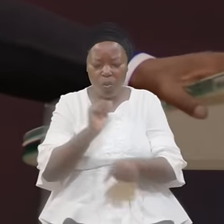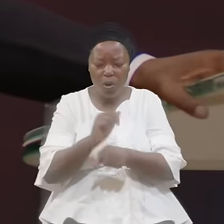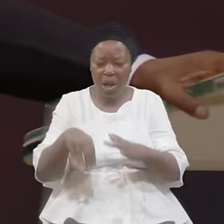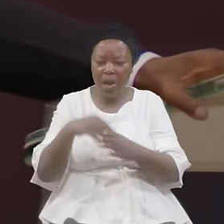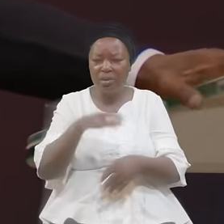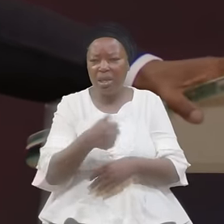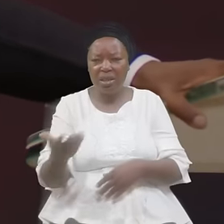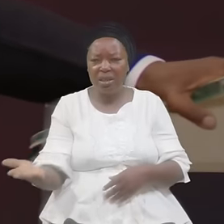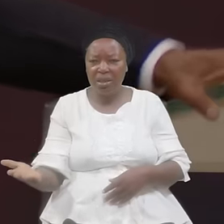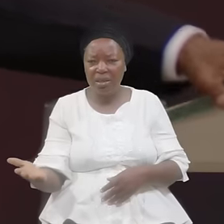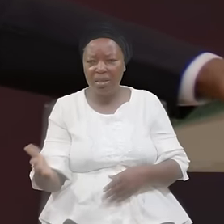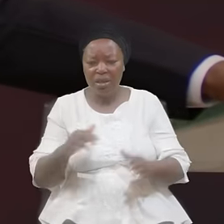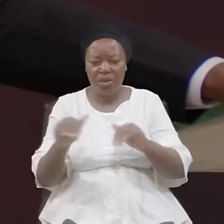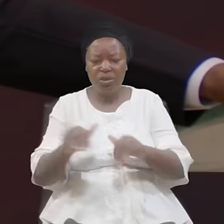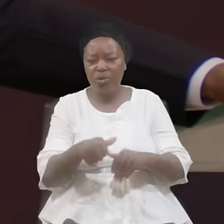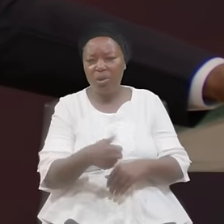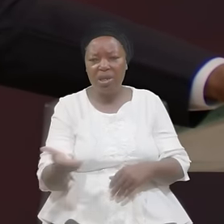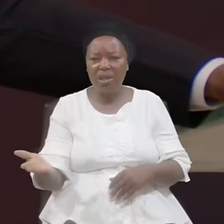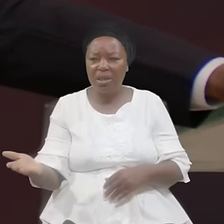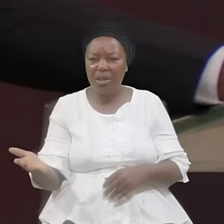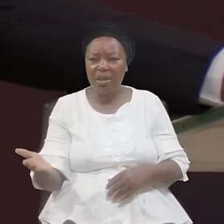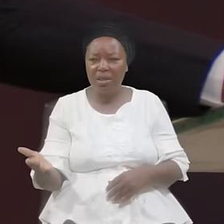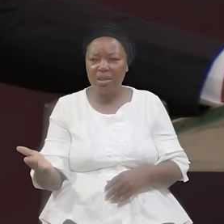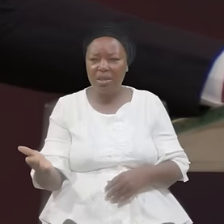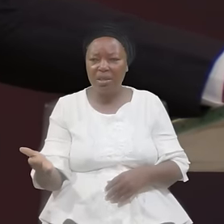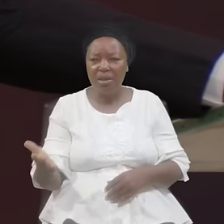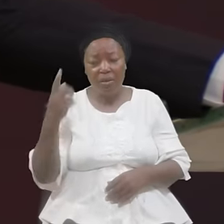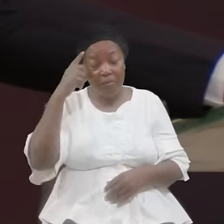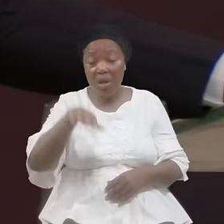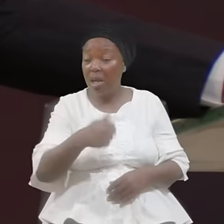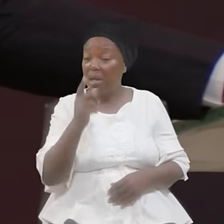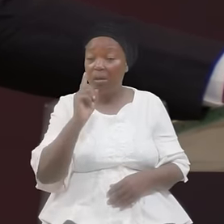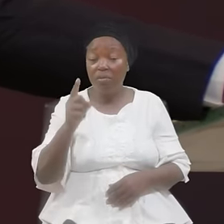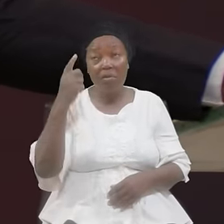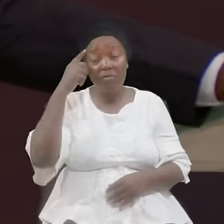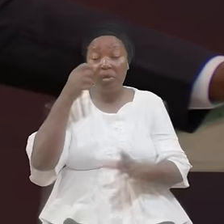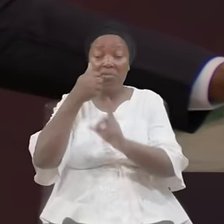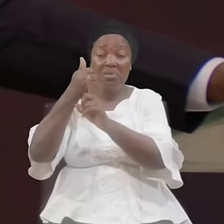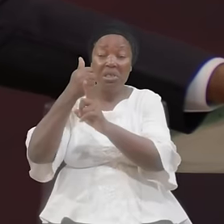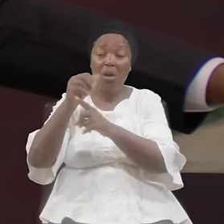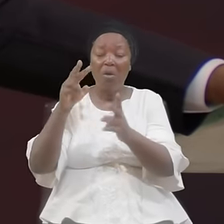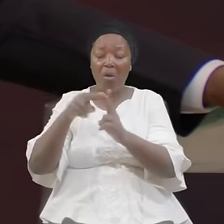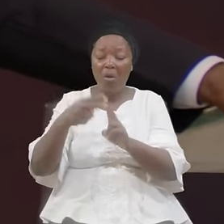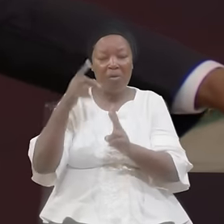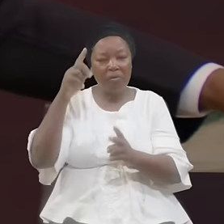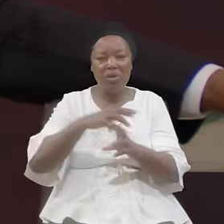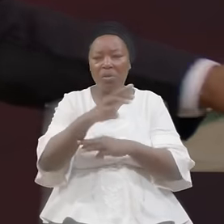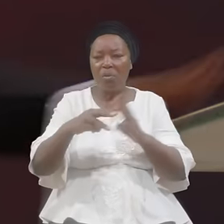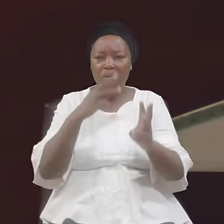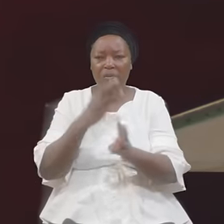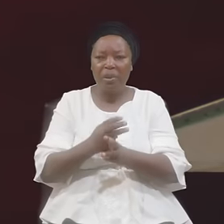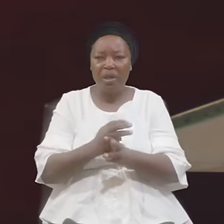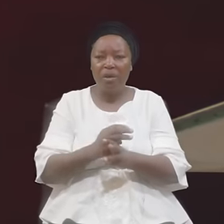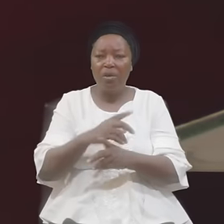Do Anything For Anybody For Himself Or For The World When He